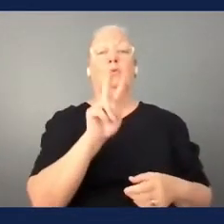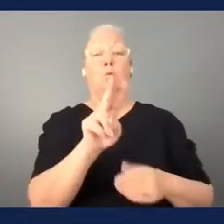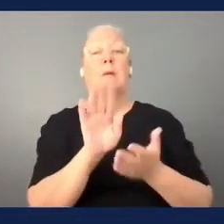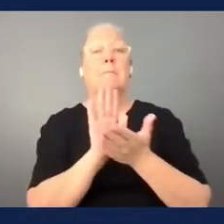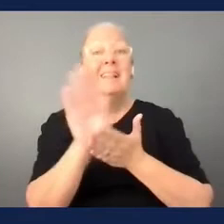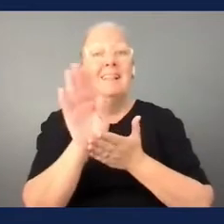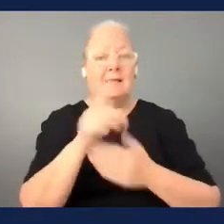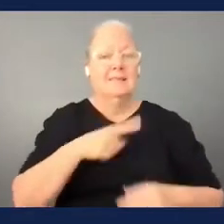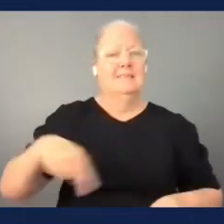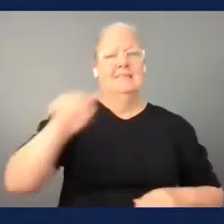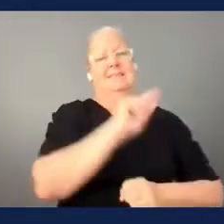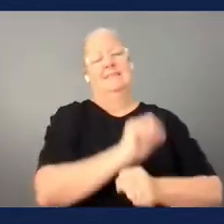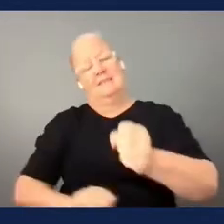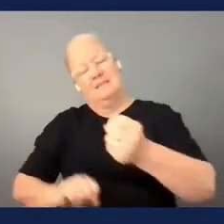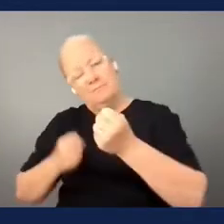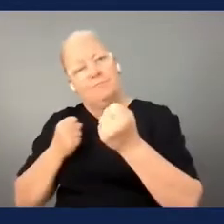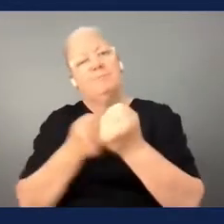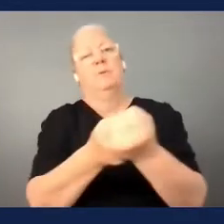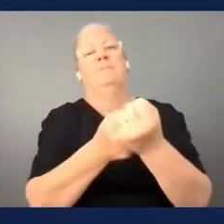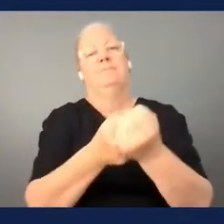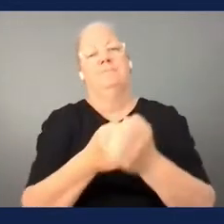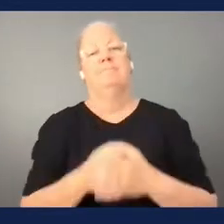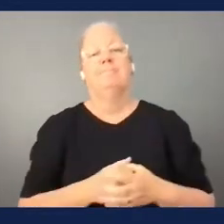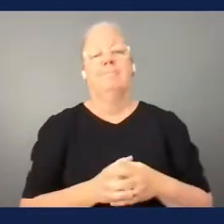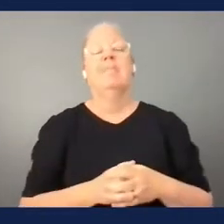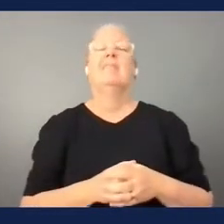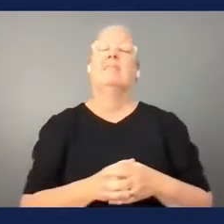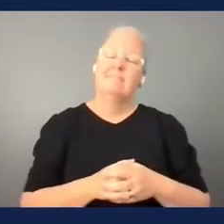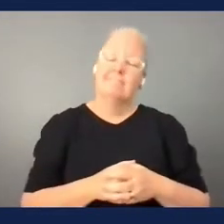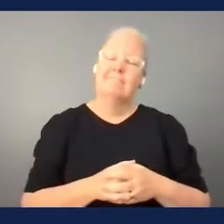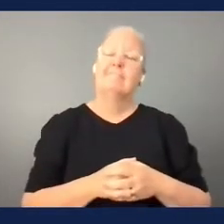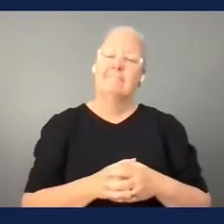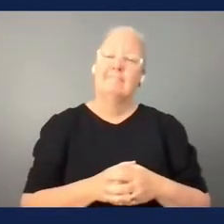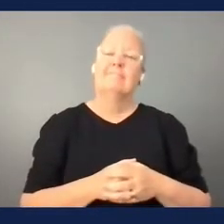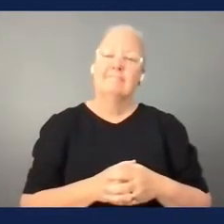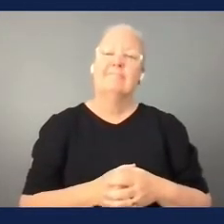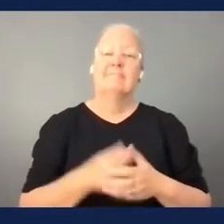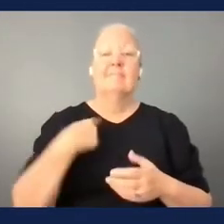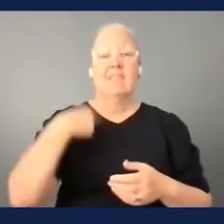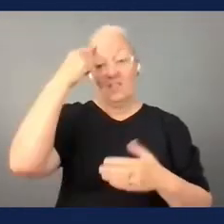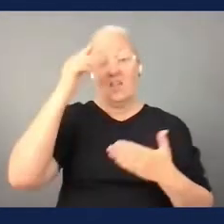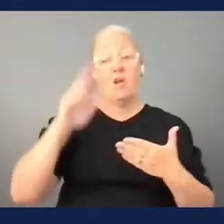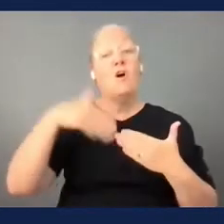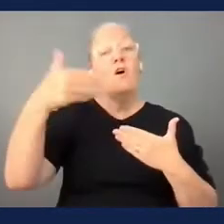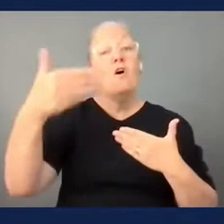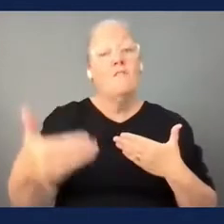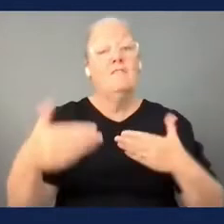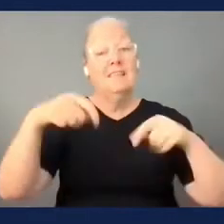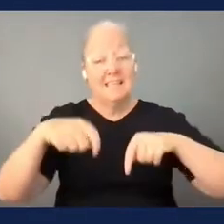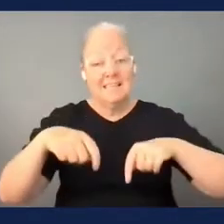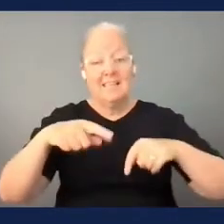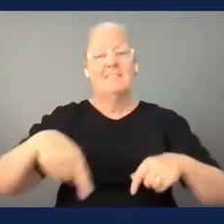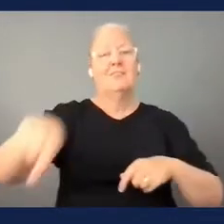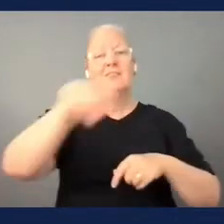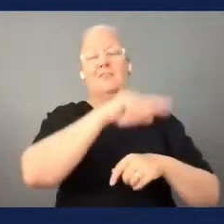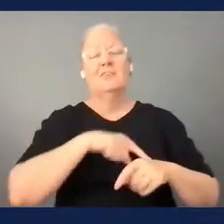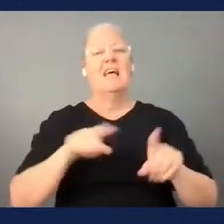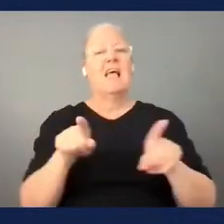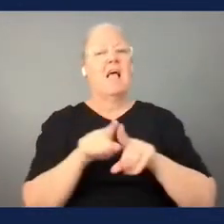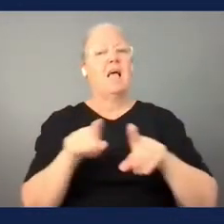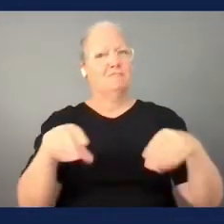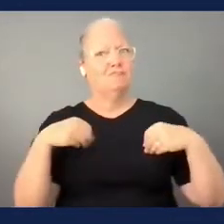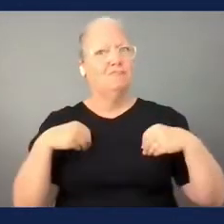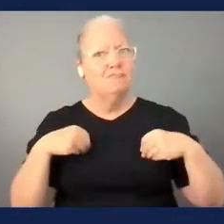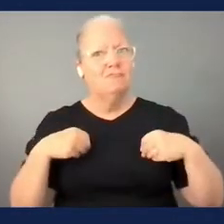exactly i'm sure after this session everybody will be on board and and register and